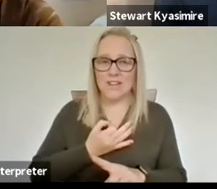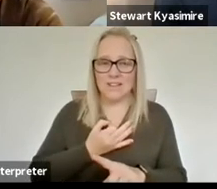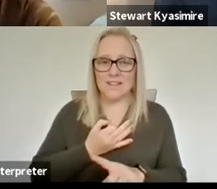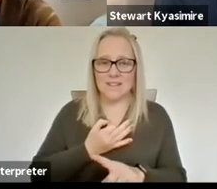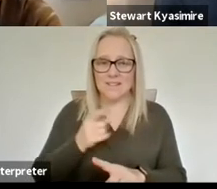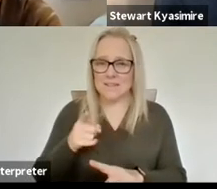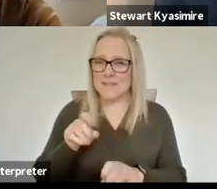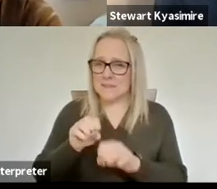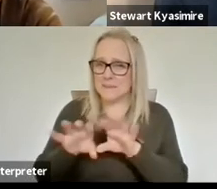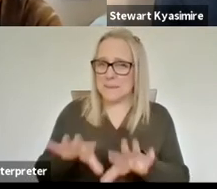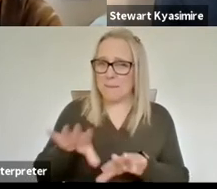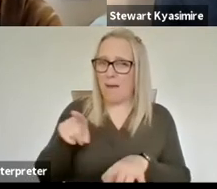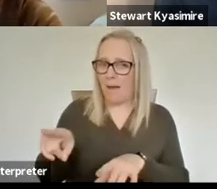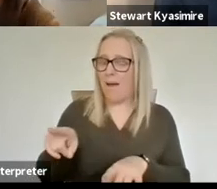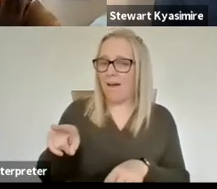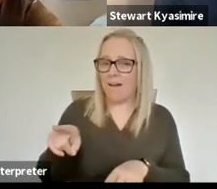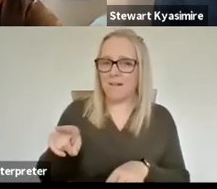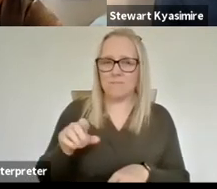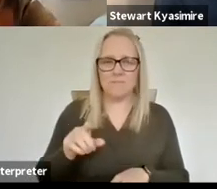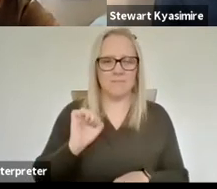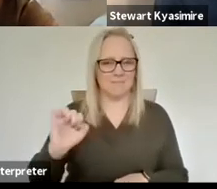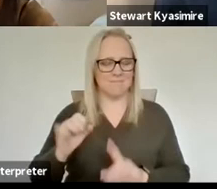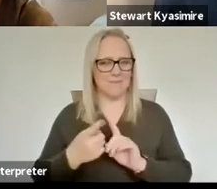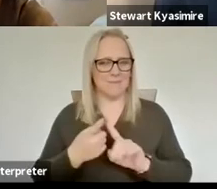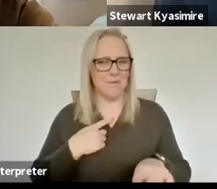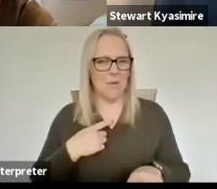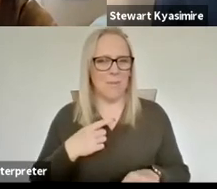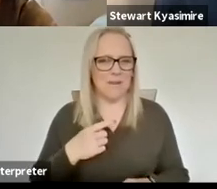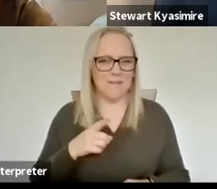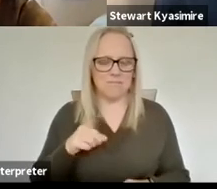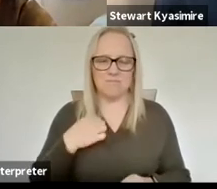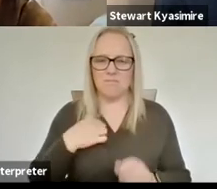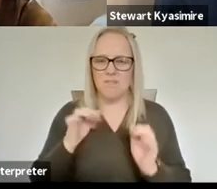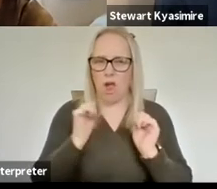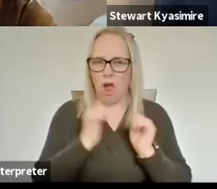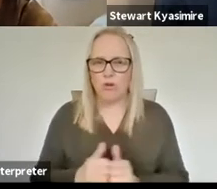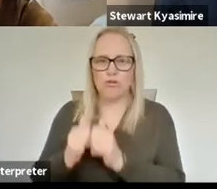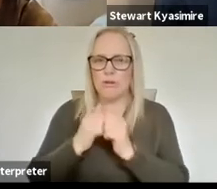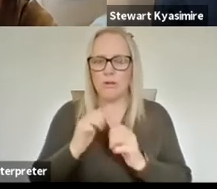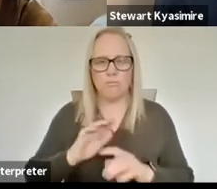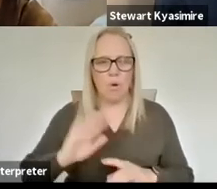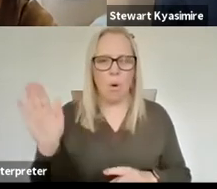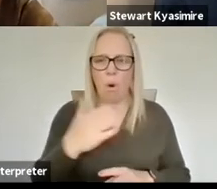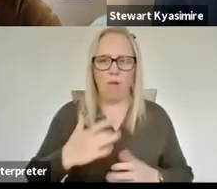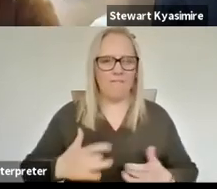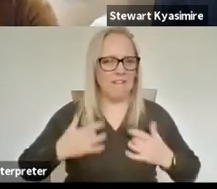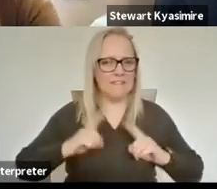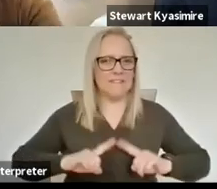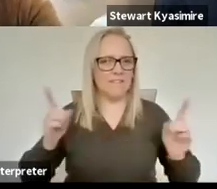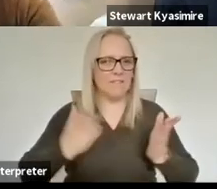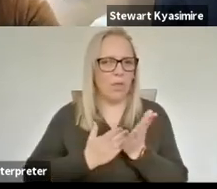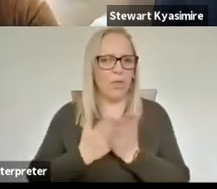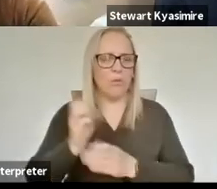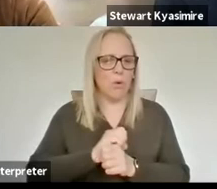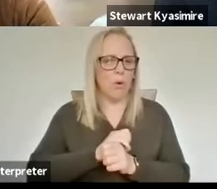line as well in terms of his comment um so agrees that everyone's in a different boat in the pandemic and what sort of innovations or